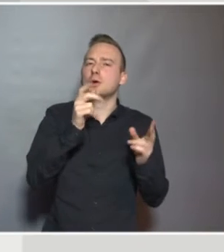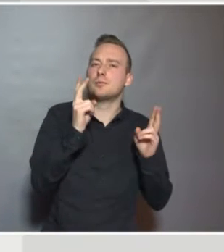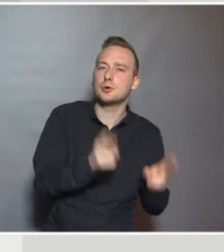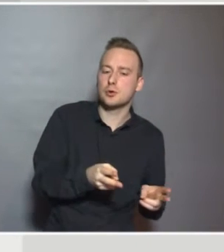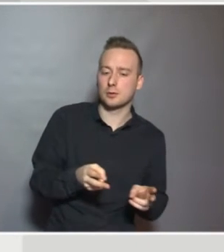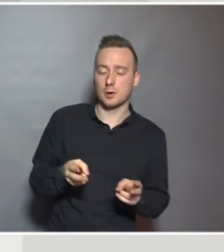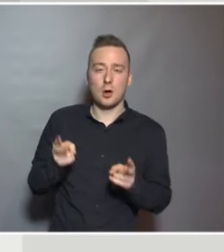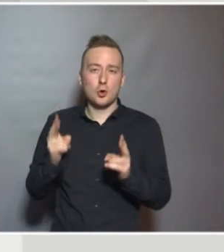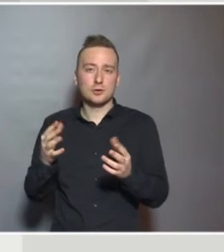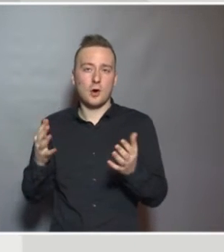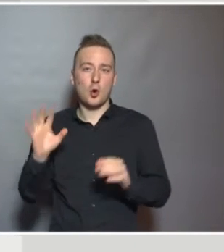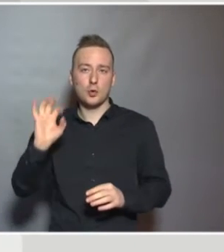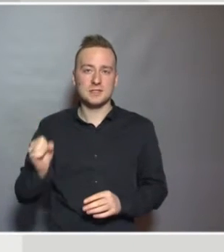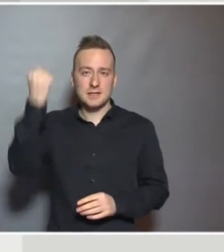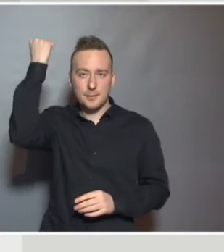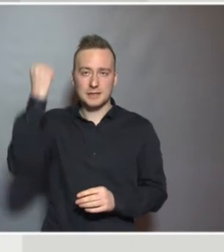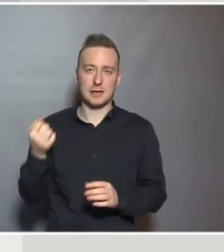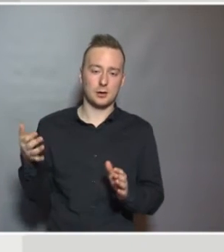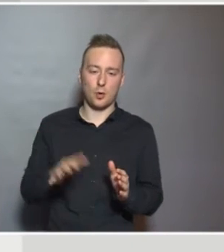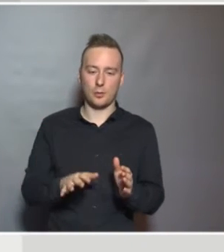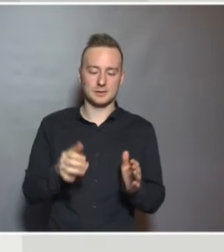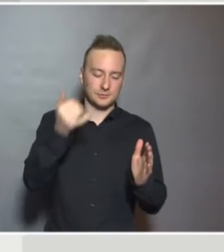about the concepts behind the words.